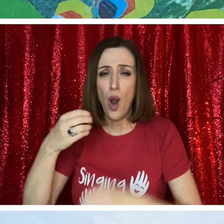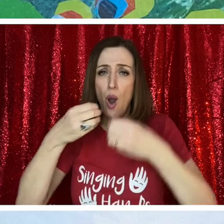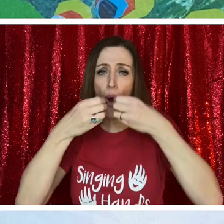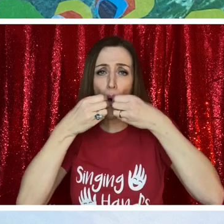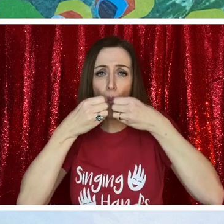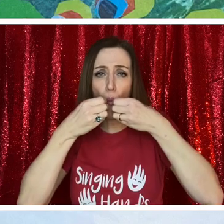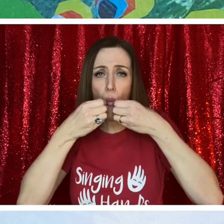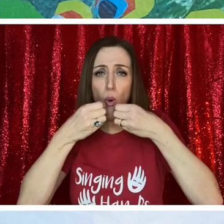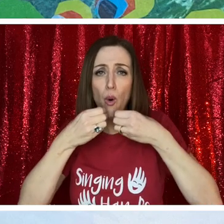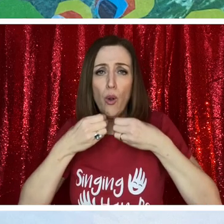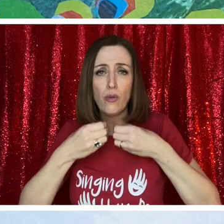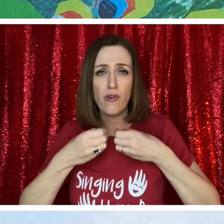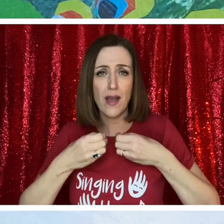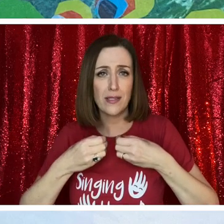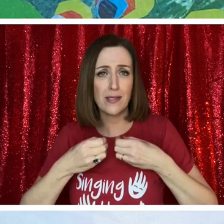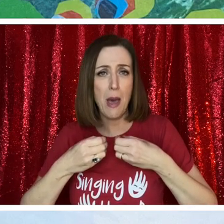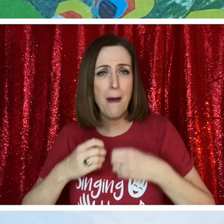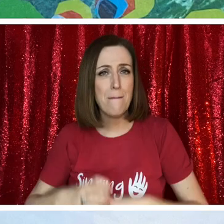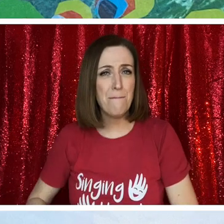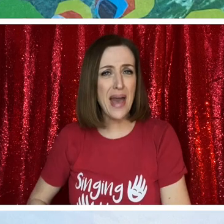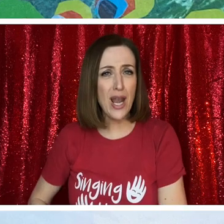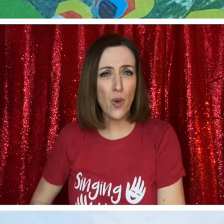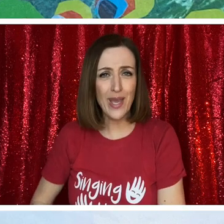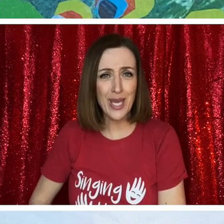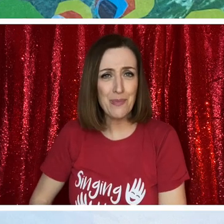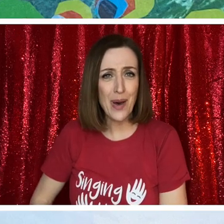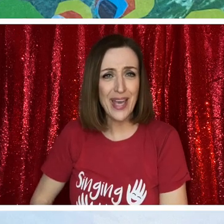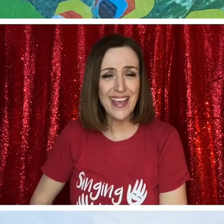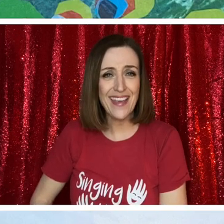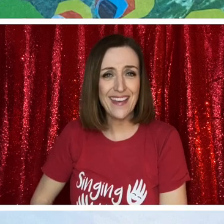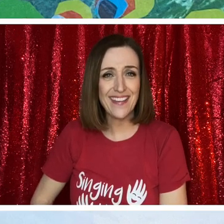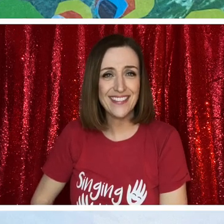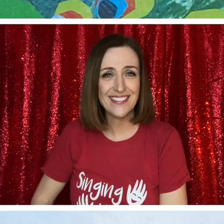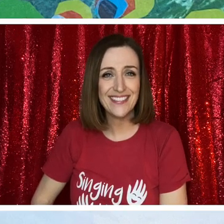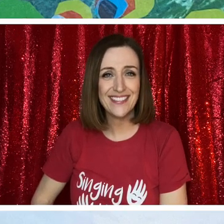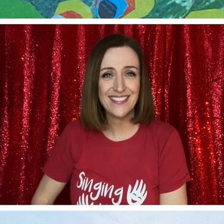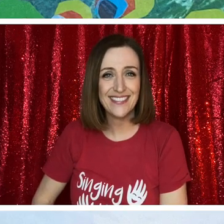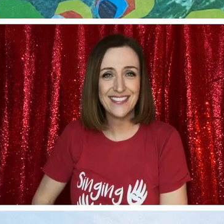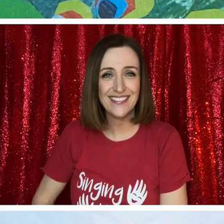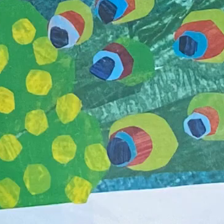a walrus bellowing in my ear.